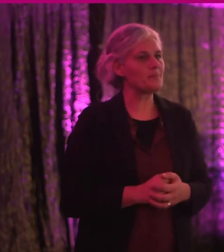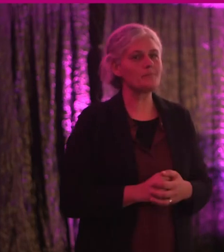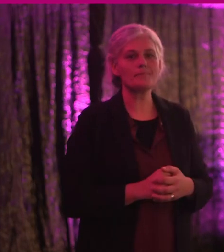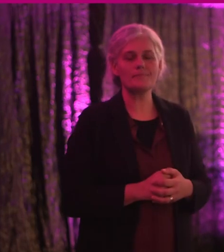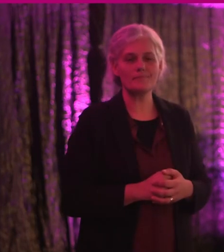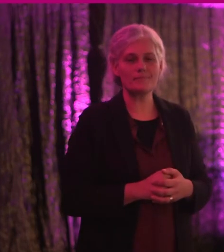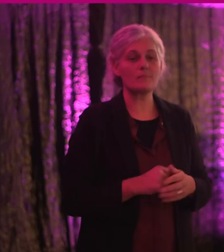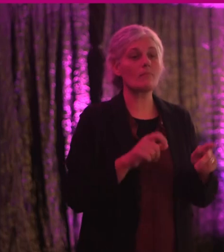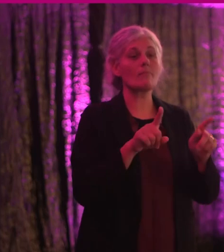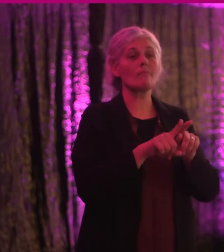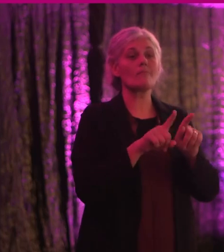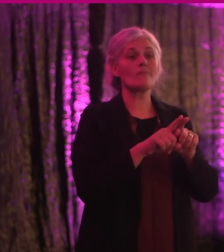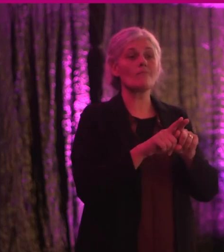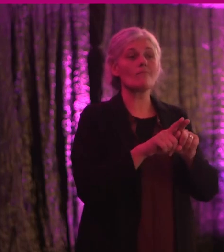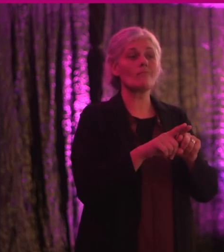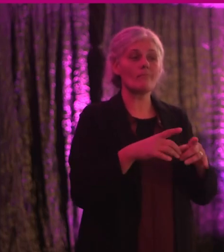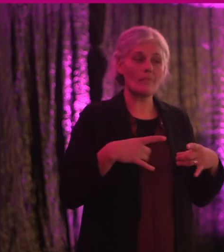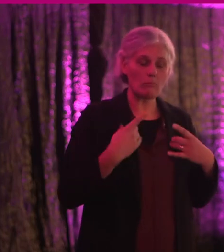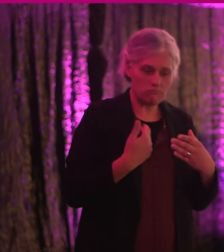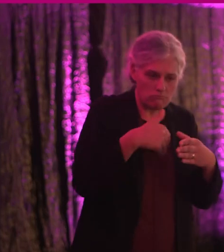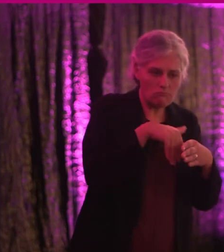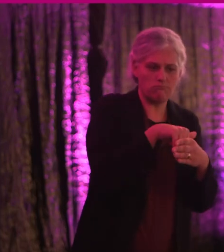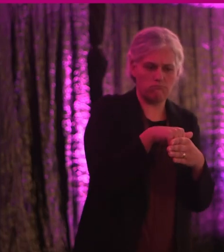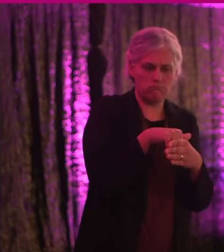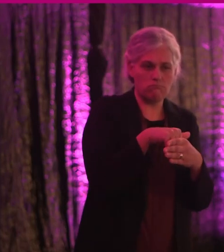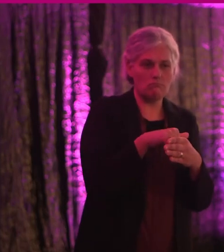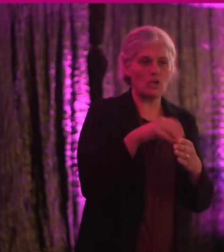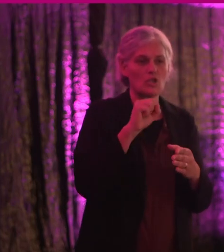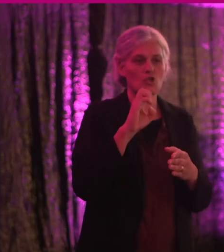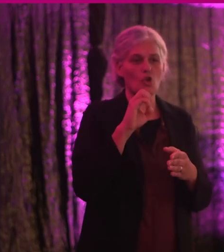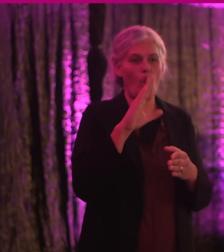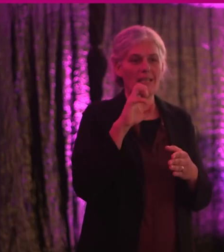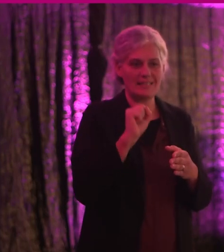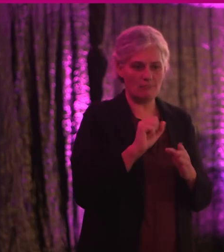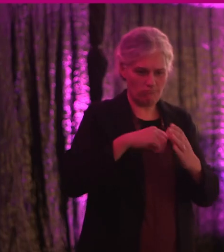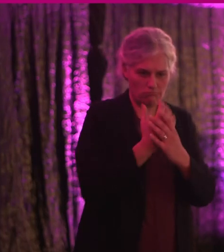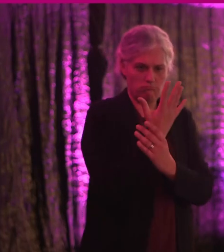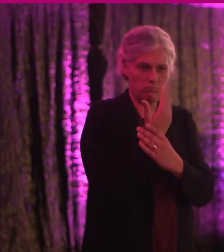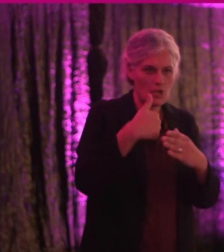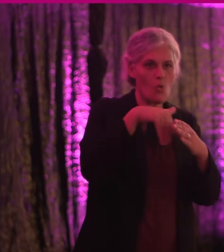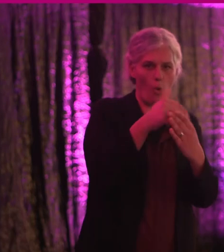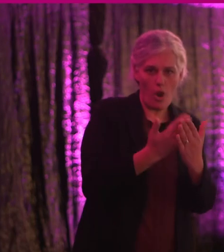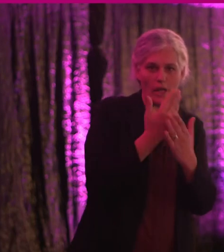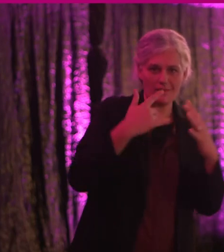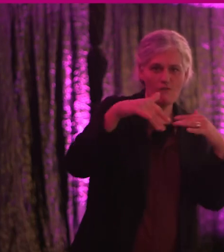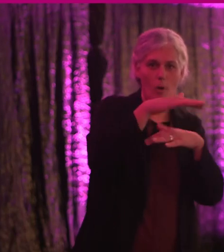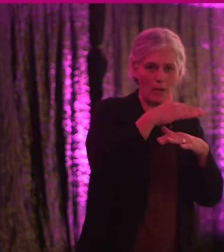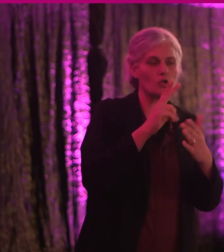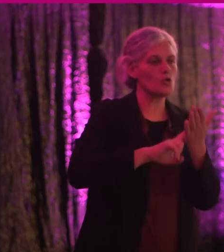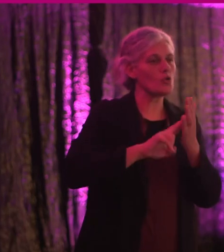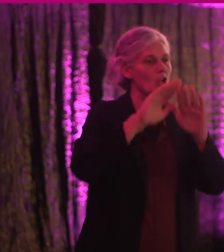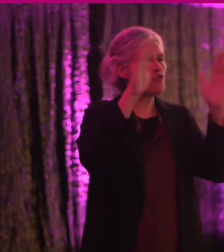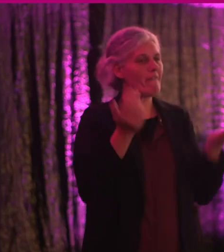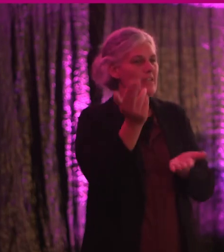We are also pleased to be involved in supporting SOLACE in their development of inclusive learning environments using a